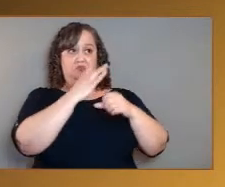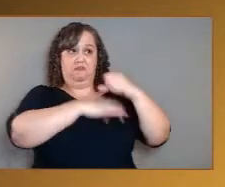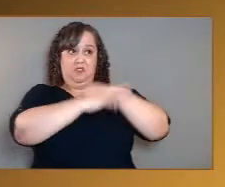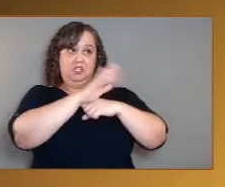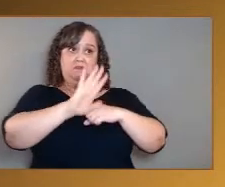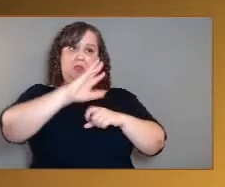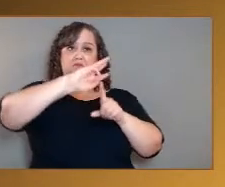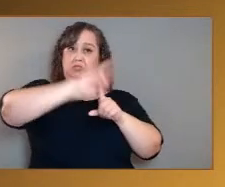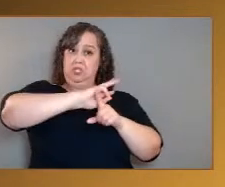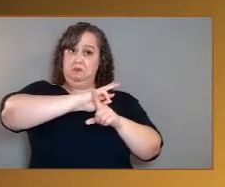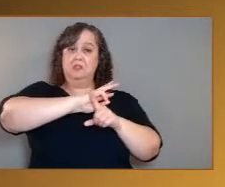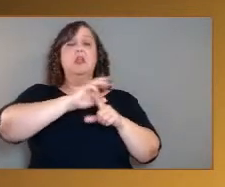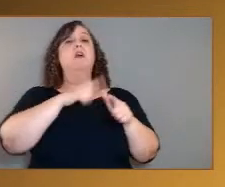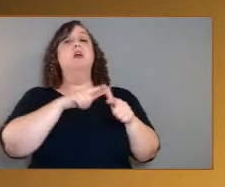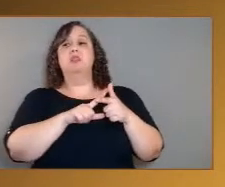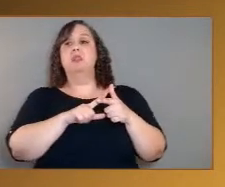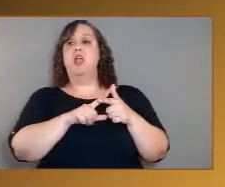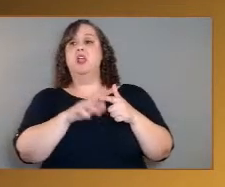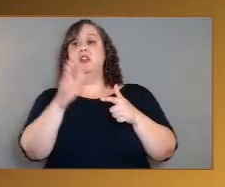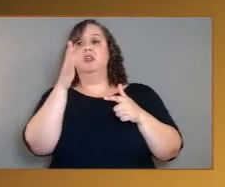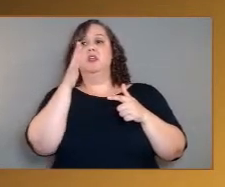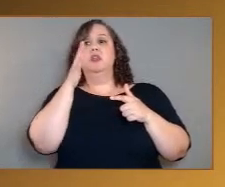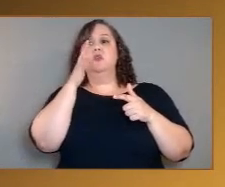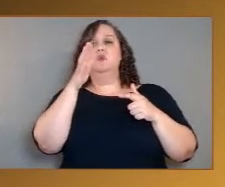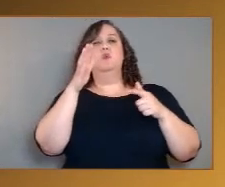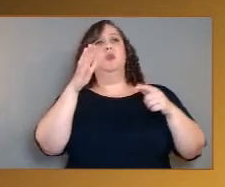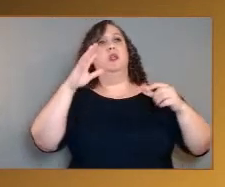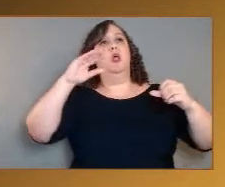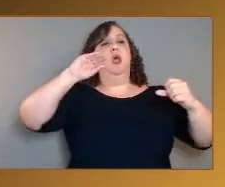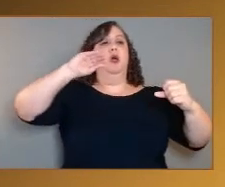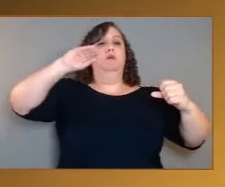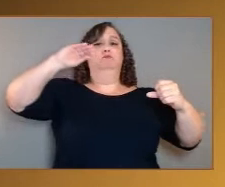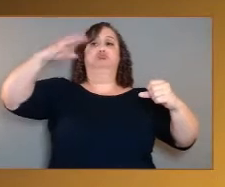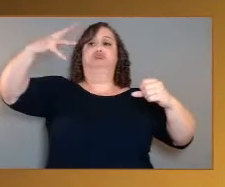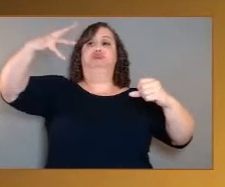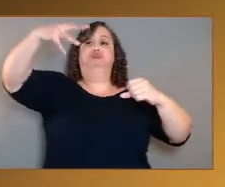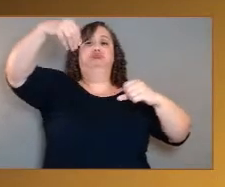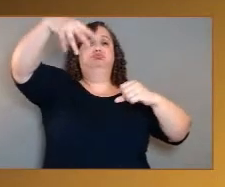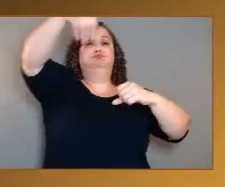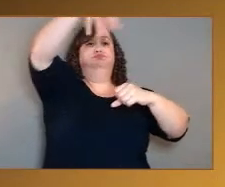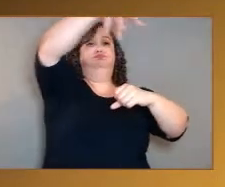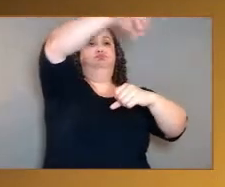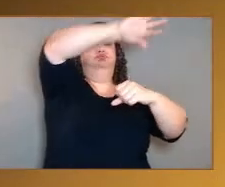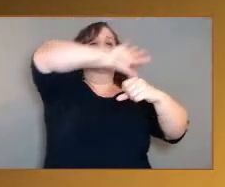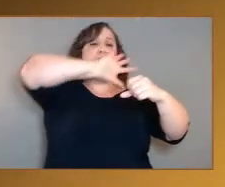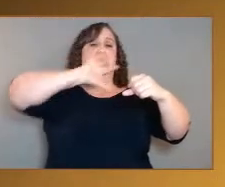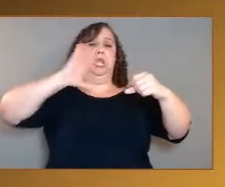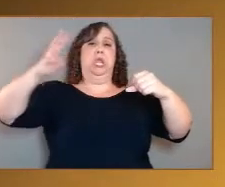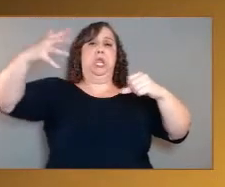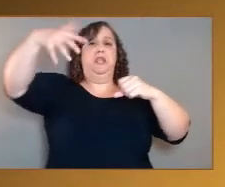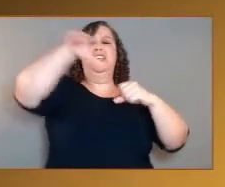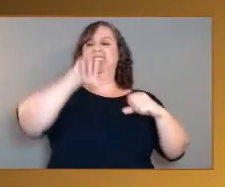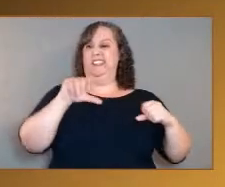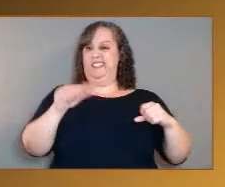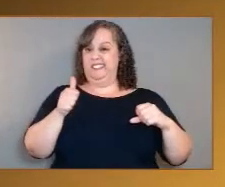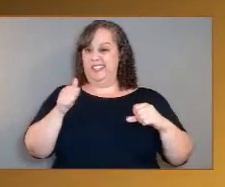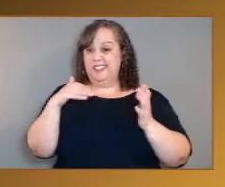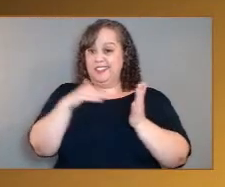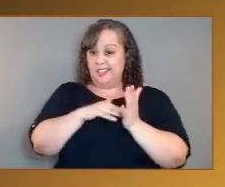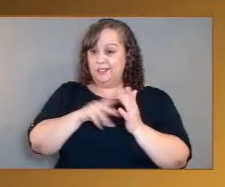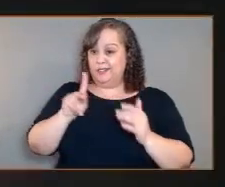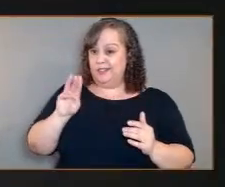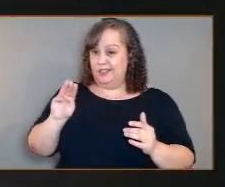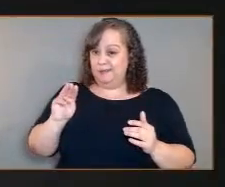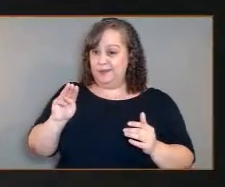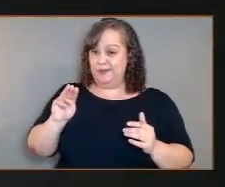quite a bit of time going from a big orbit that goes out, you know, 10,000 kilometers, and then bringing